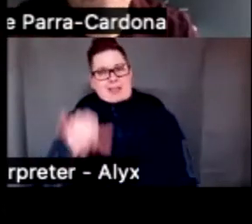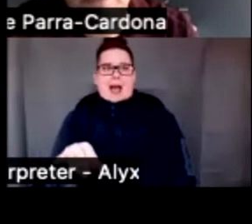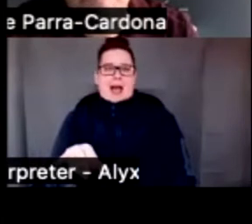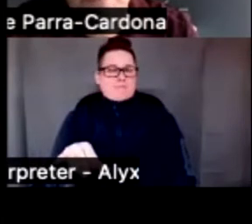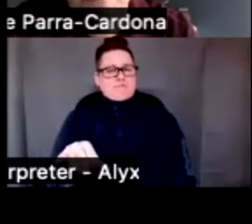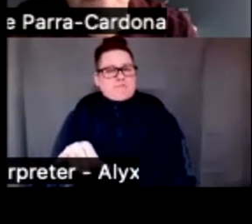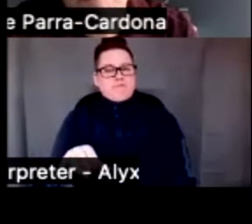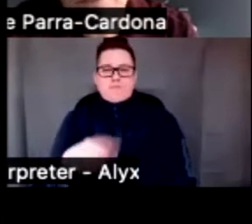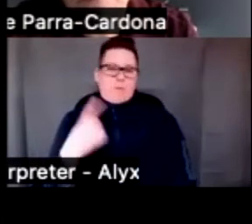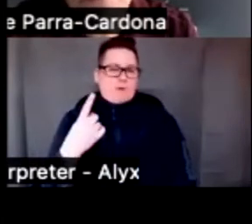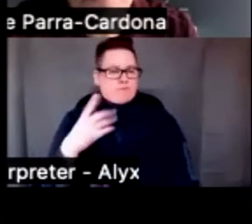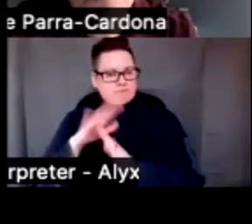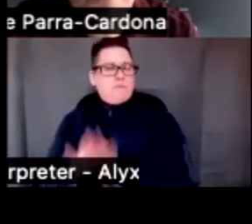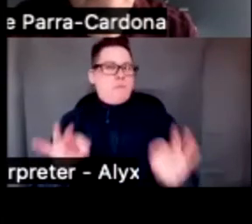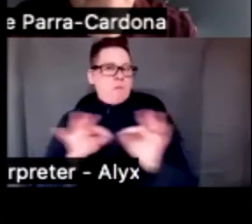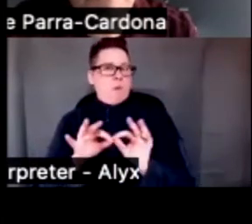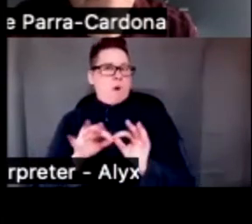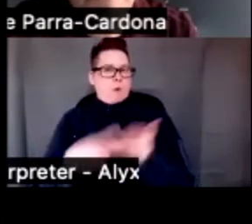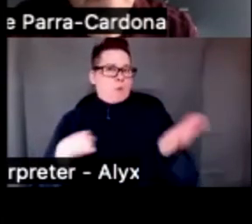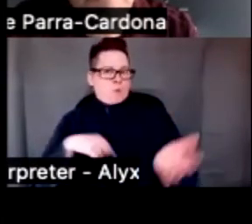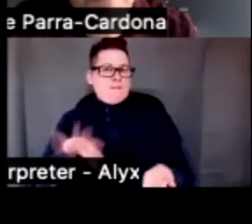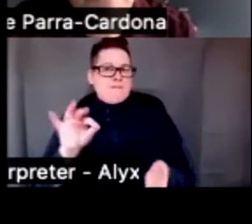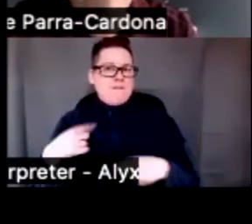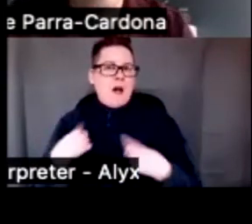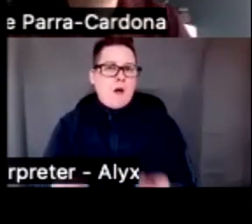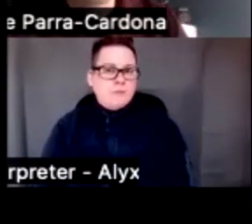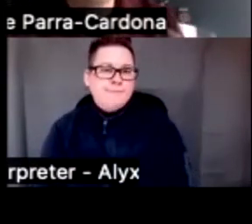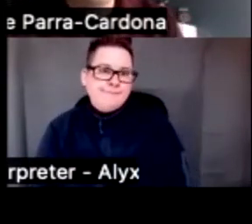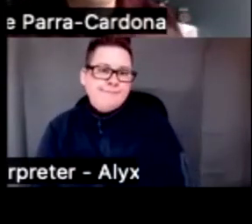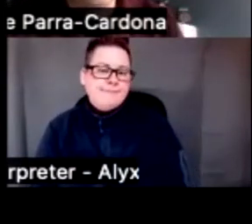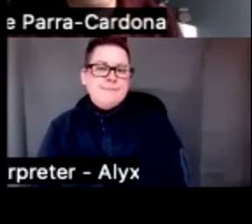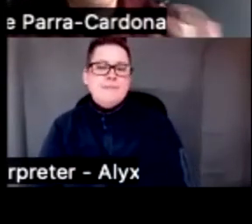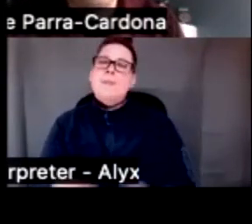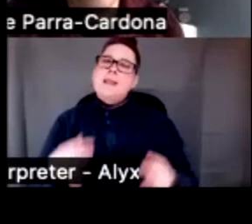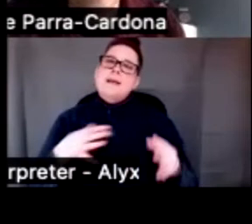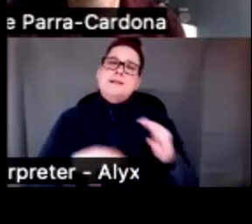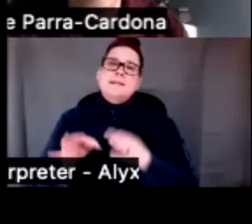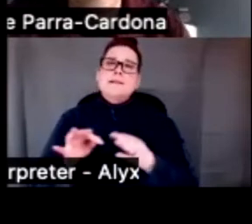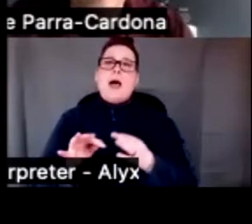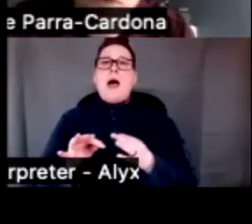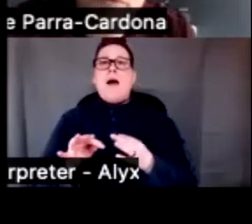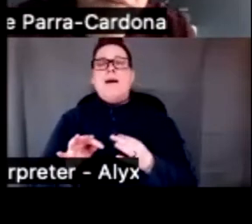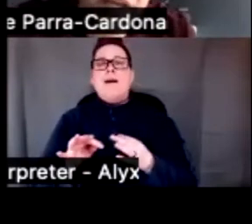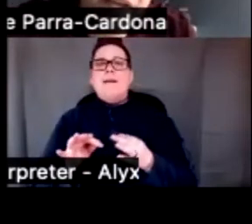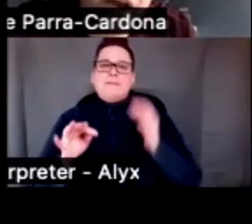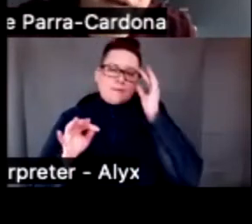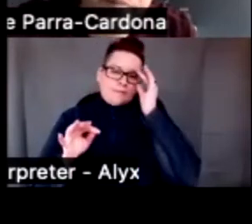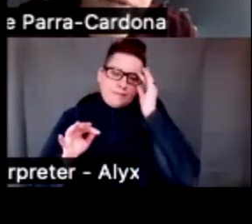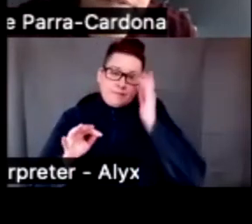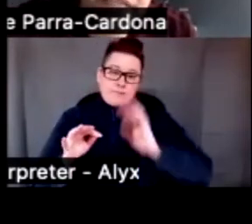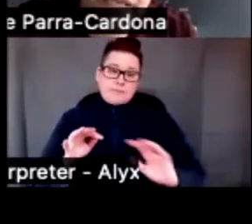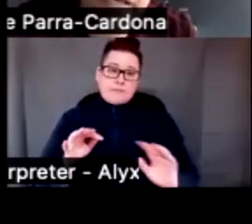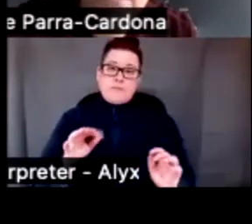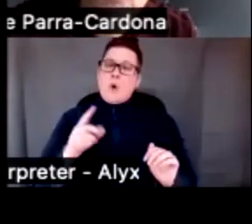most important contributions we have offered to the field, because rather than saying a rhetoric about this, we provided hard